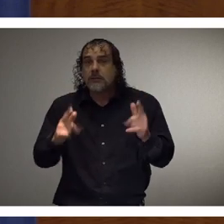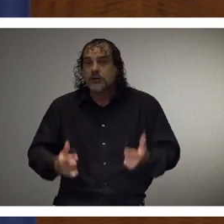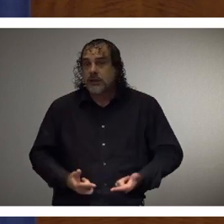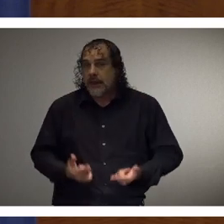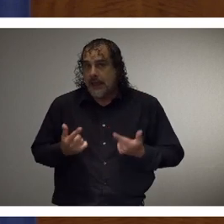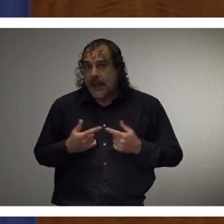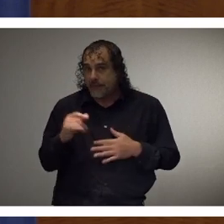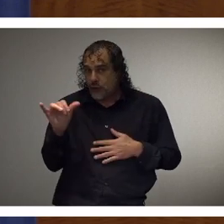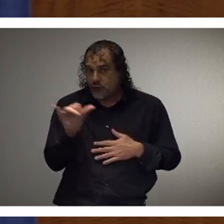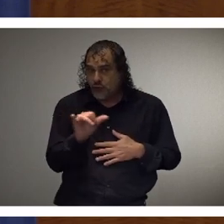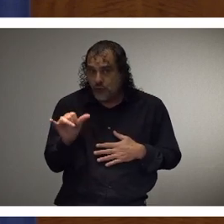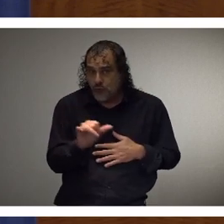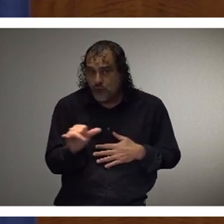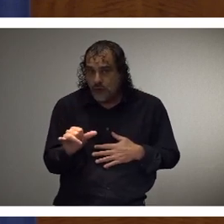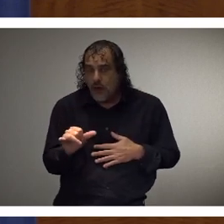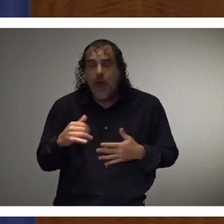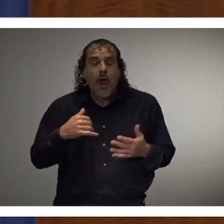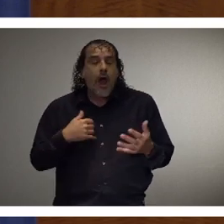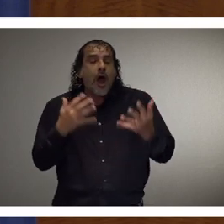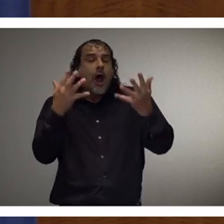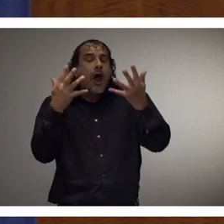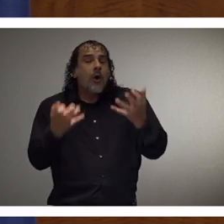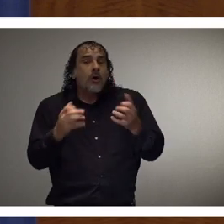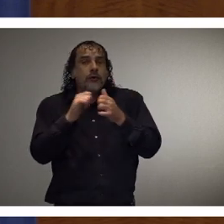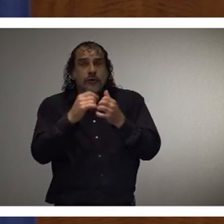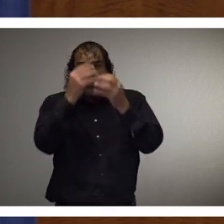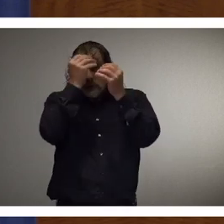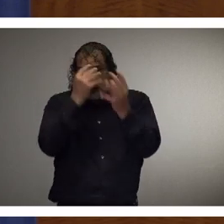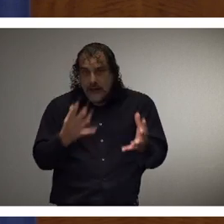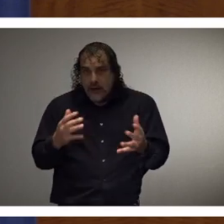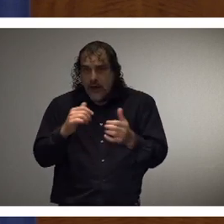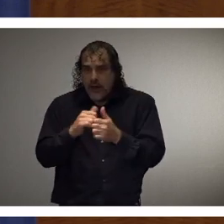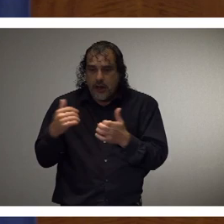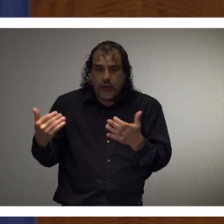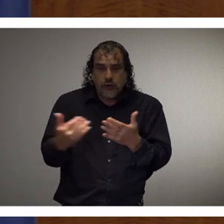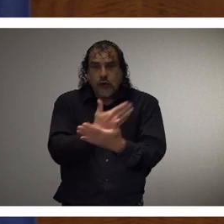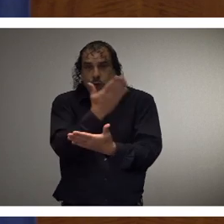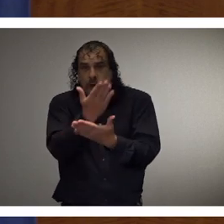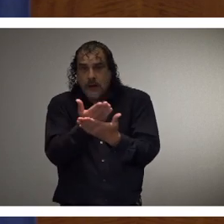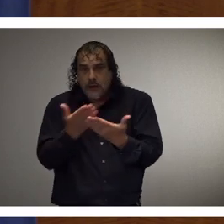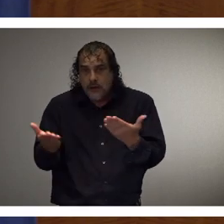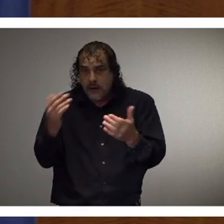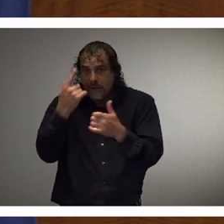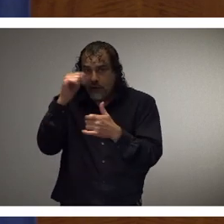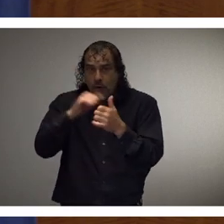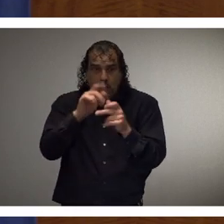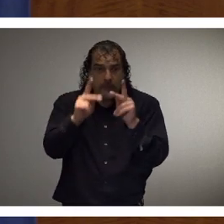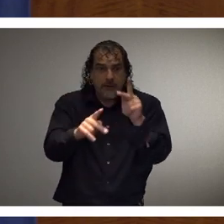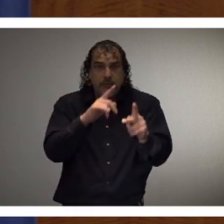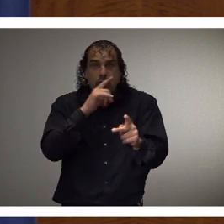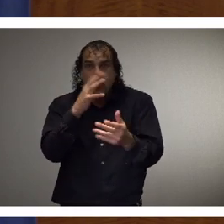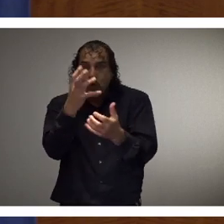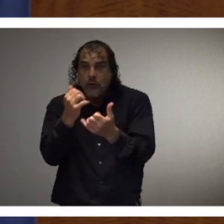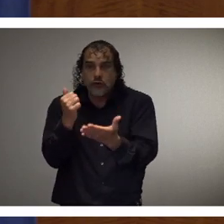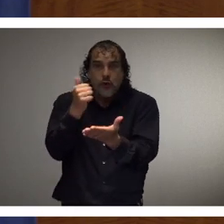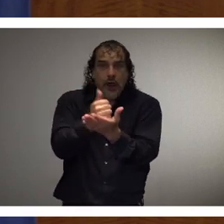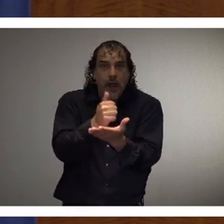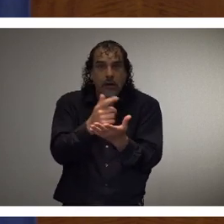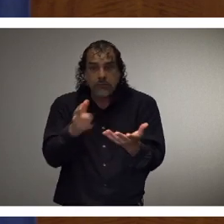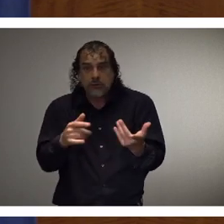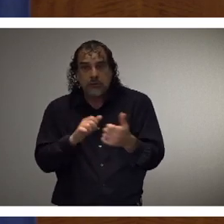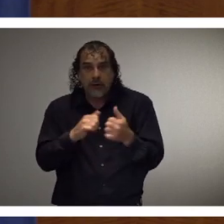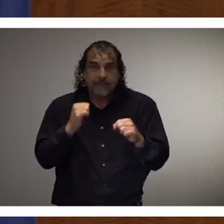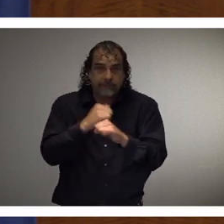Today, I want to announce a new resource for Mississippians who want to step up and help fight this